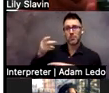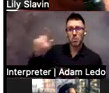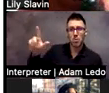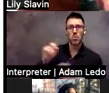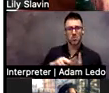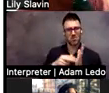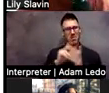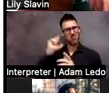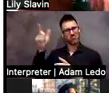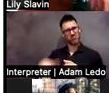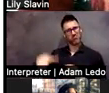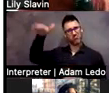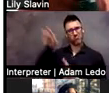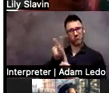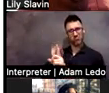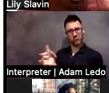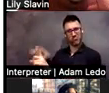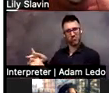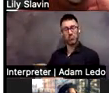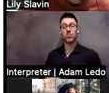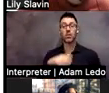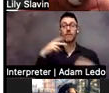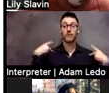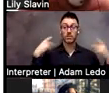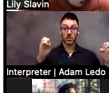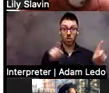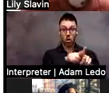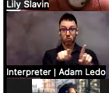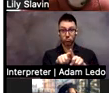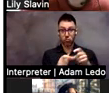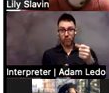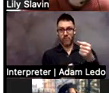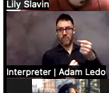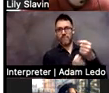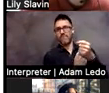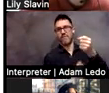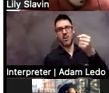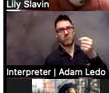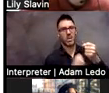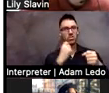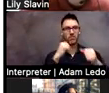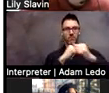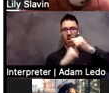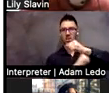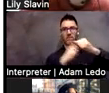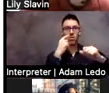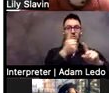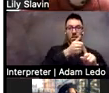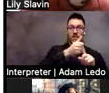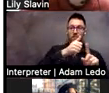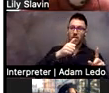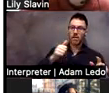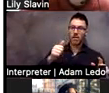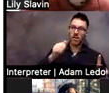And physical education is also the foundation of self-advocacy, also self-efficacy and self